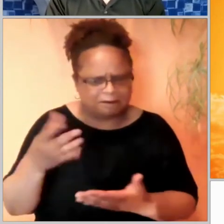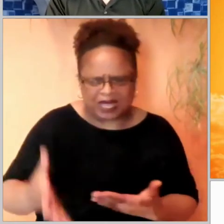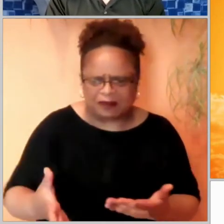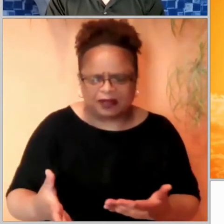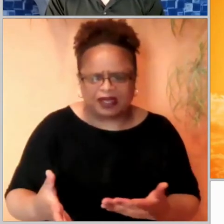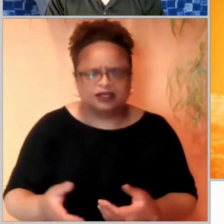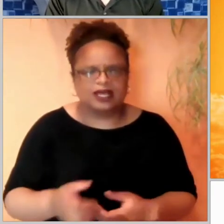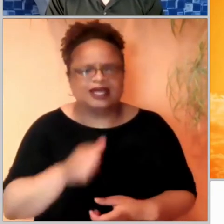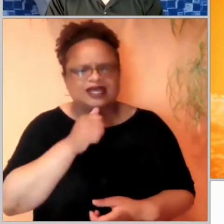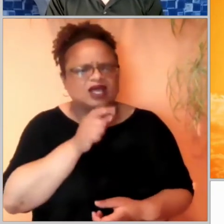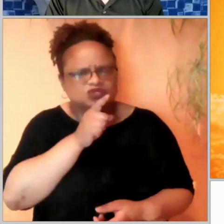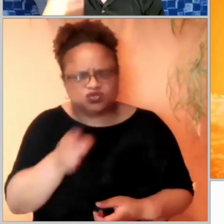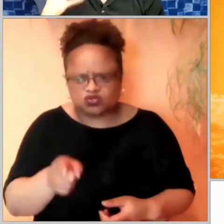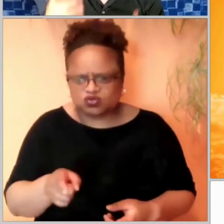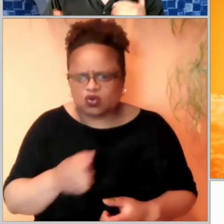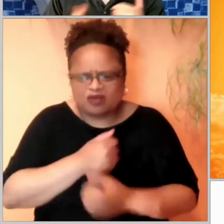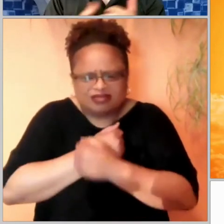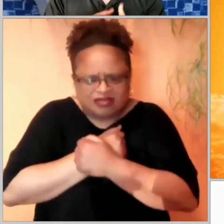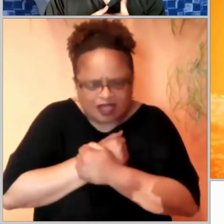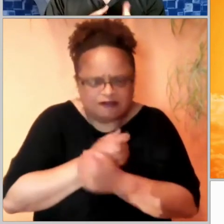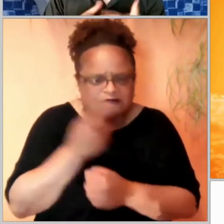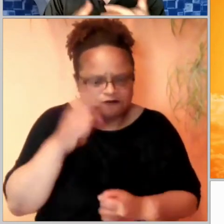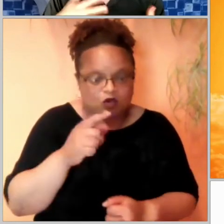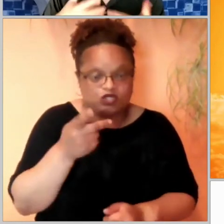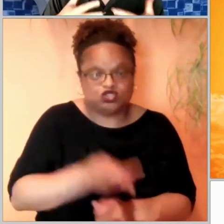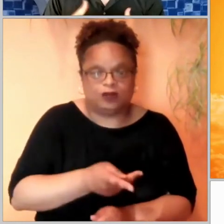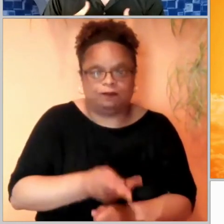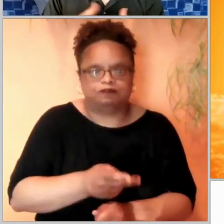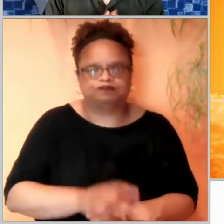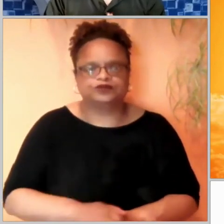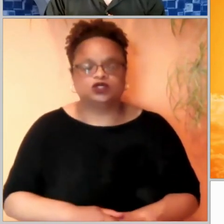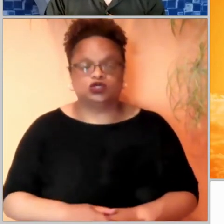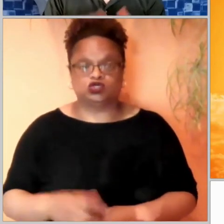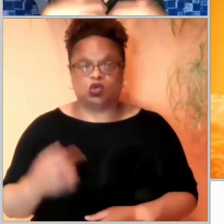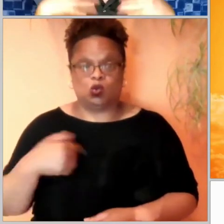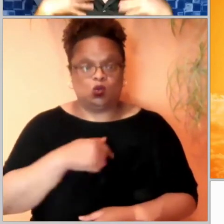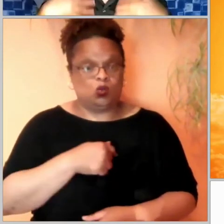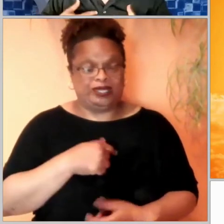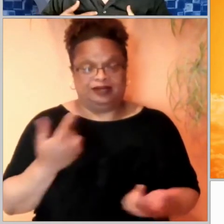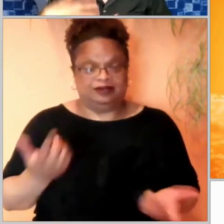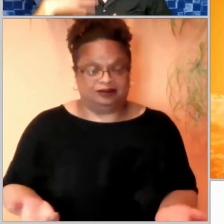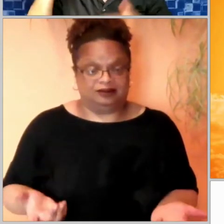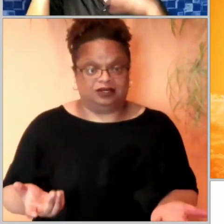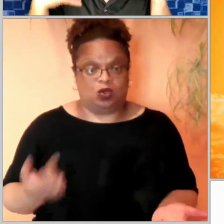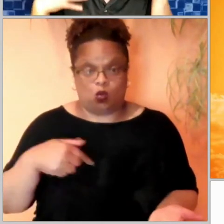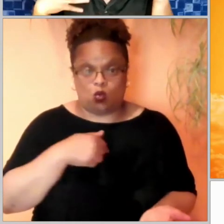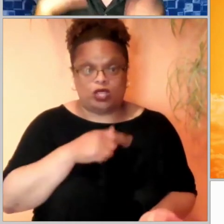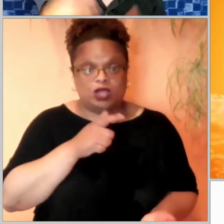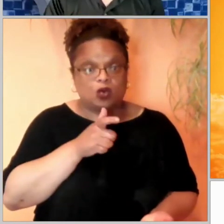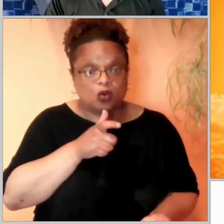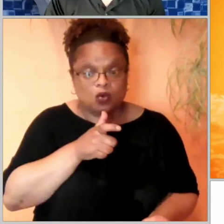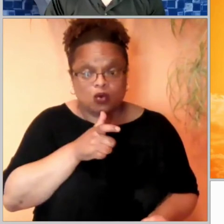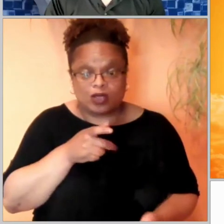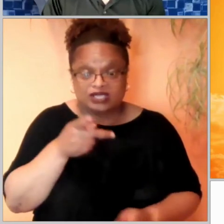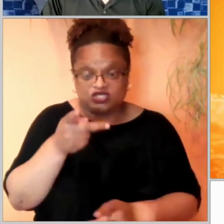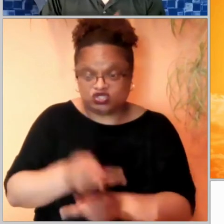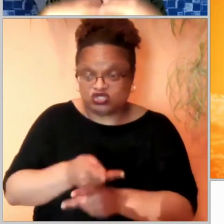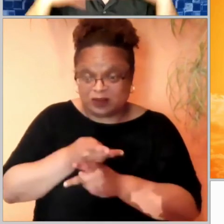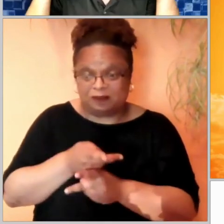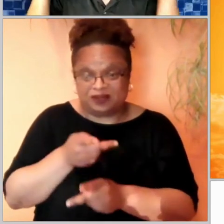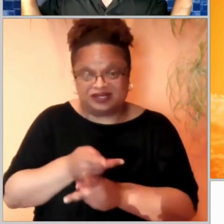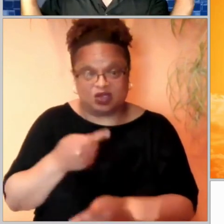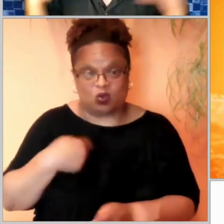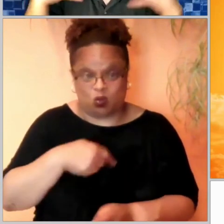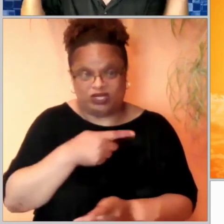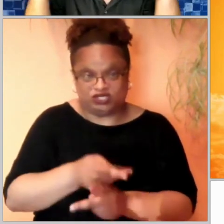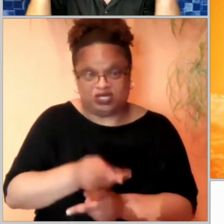this raises the question of where do we stand here as sheep? You know, who are we listening to? What